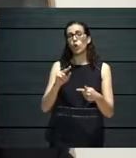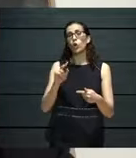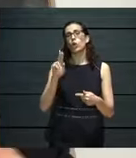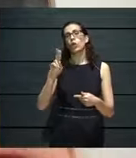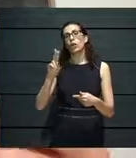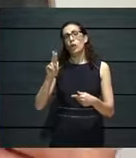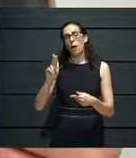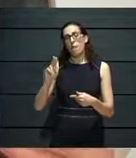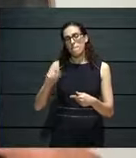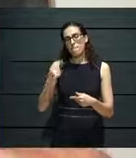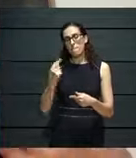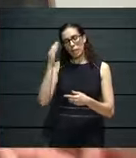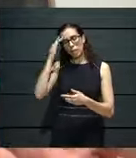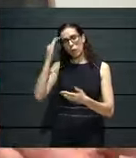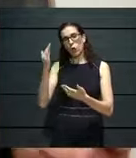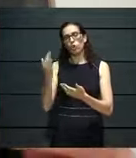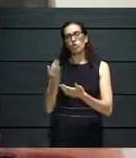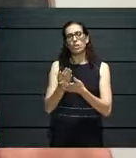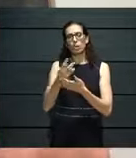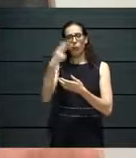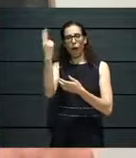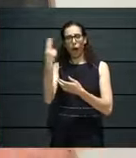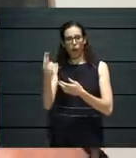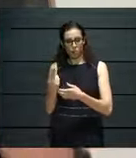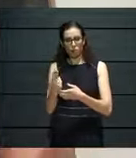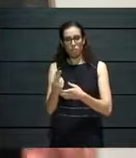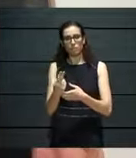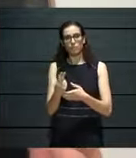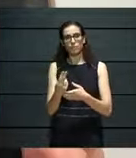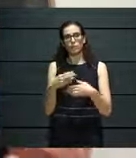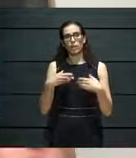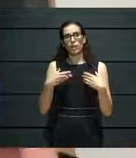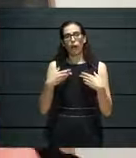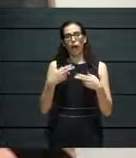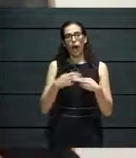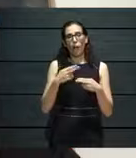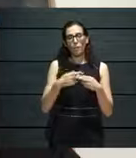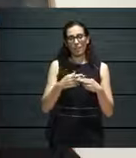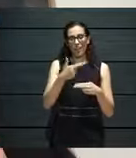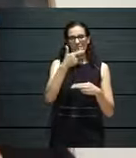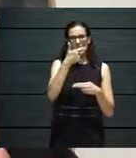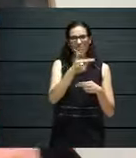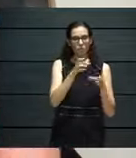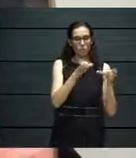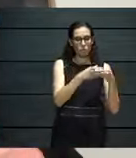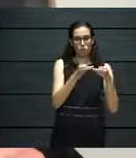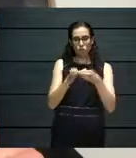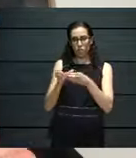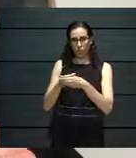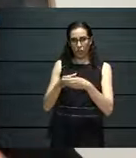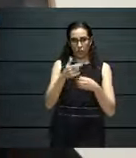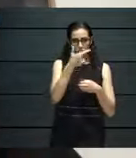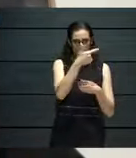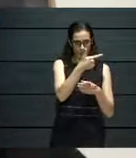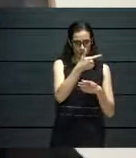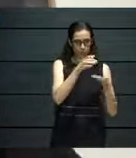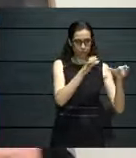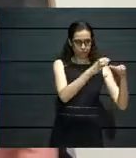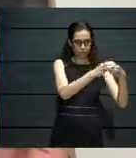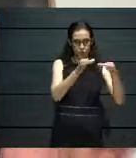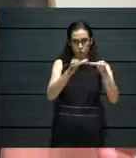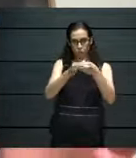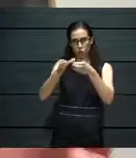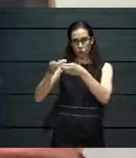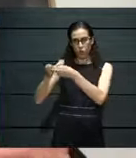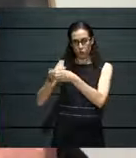Agostini, and we sort of devised this seven-part exhibition. So it's a seven-chapter exhibition, which will take us